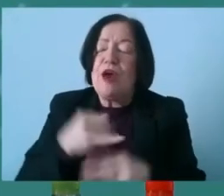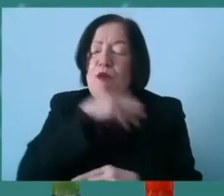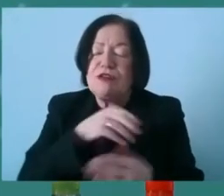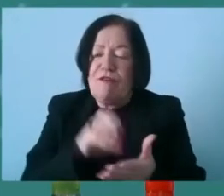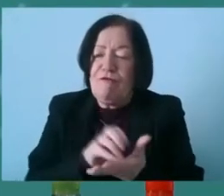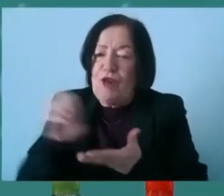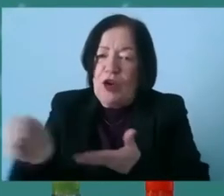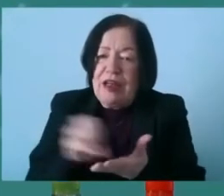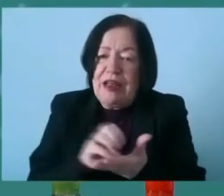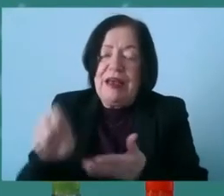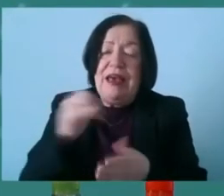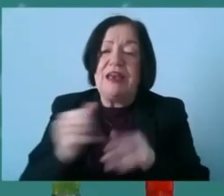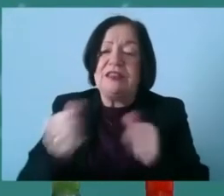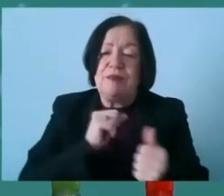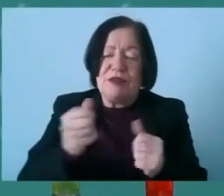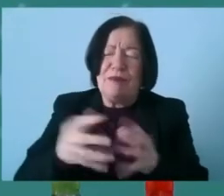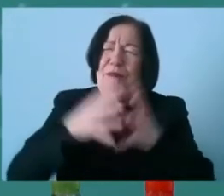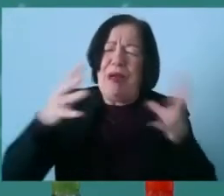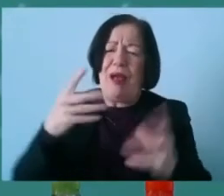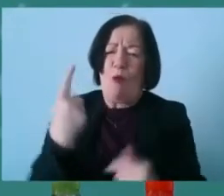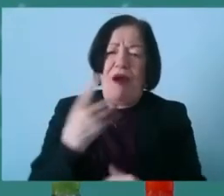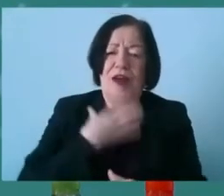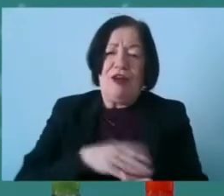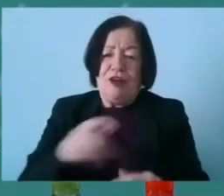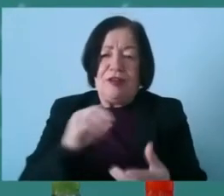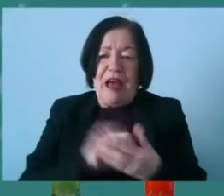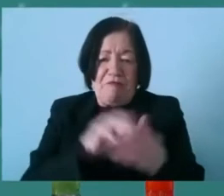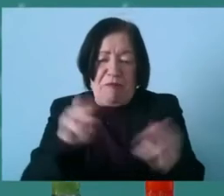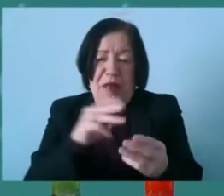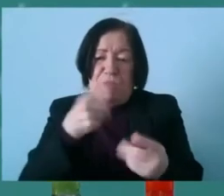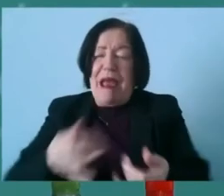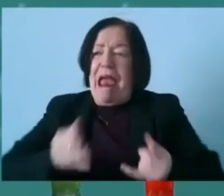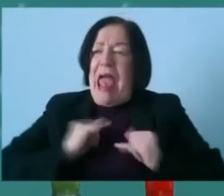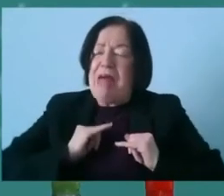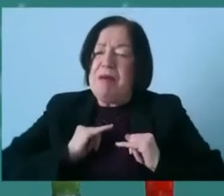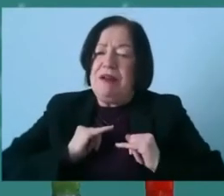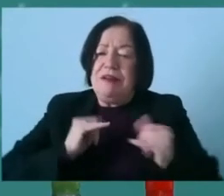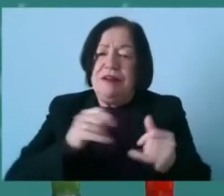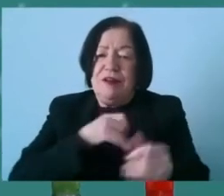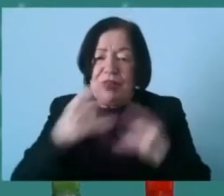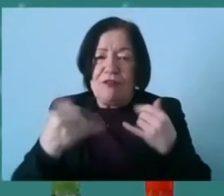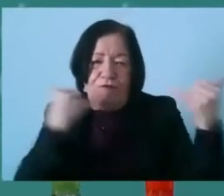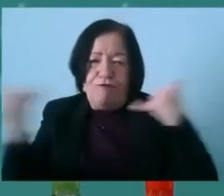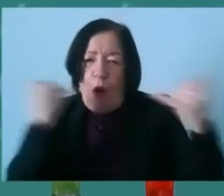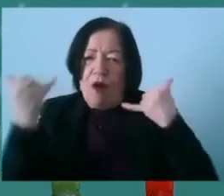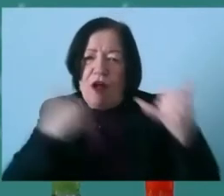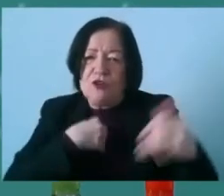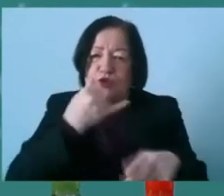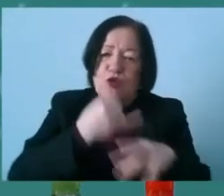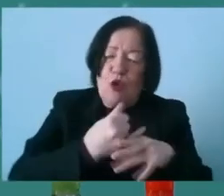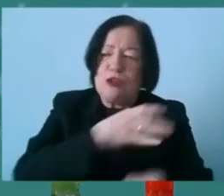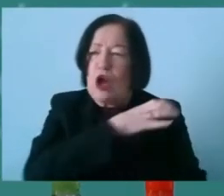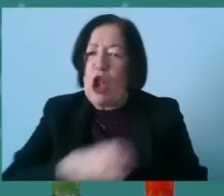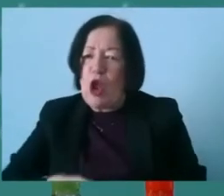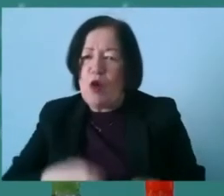the investment in sport is a huge thing i think even to have bodies on the ground to be physically able to make those phone calls to schools or to clubs or to